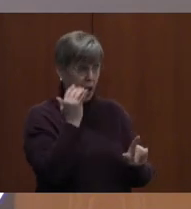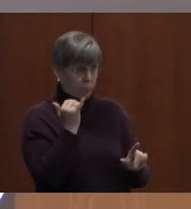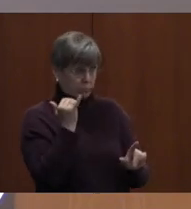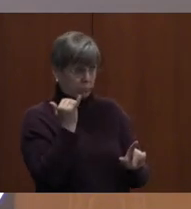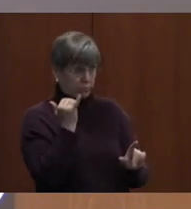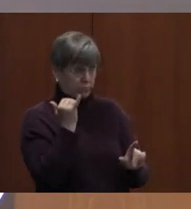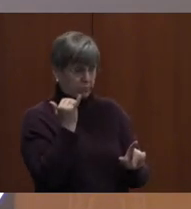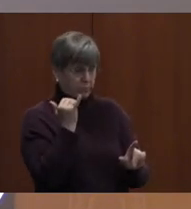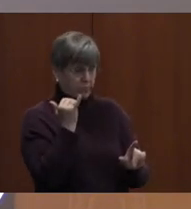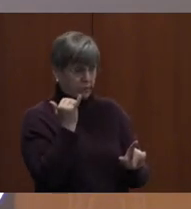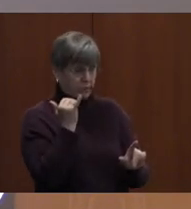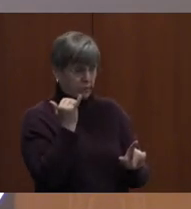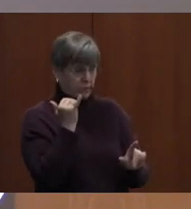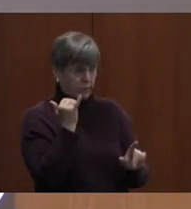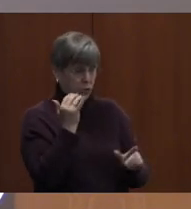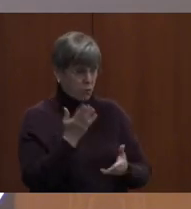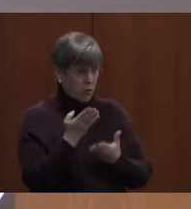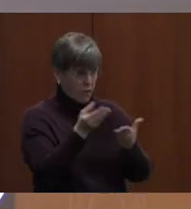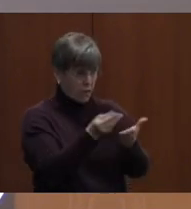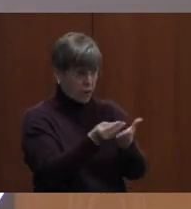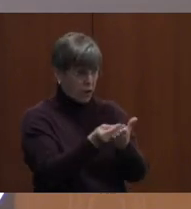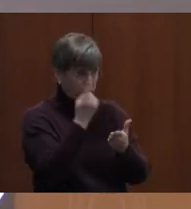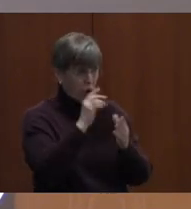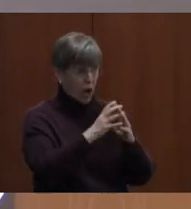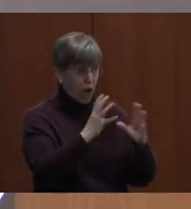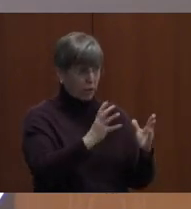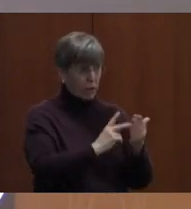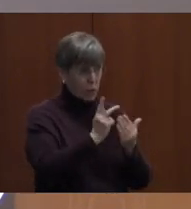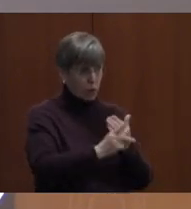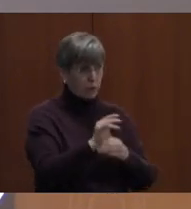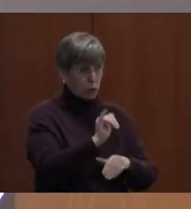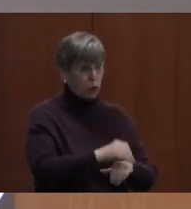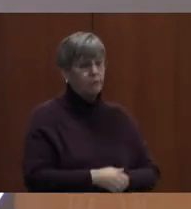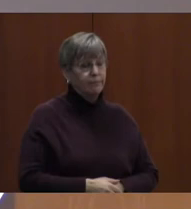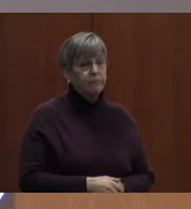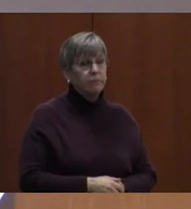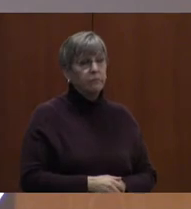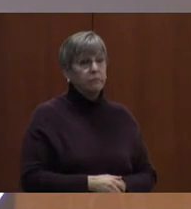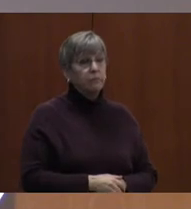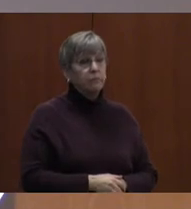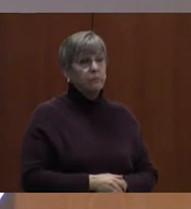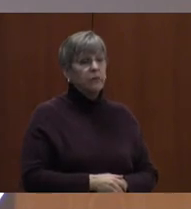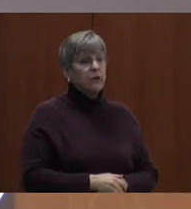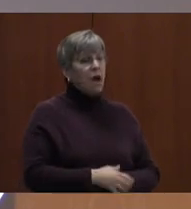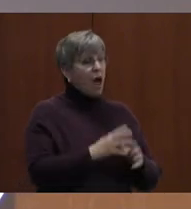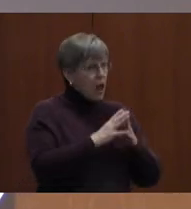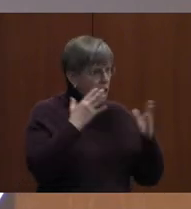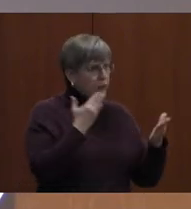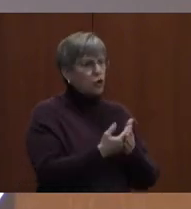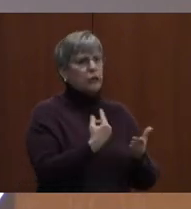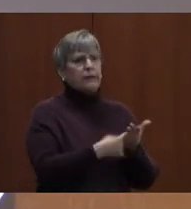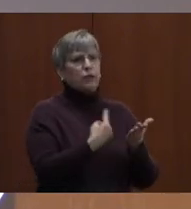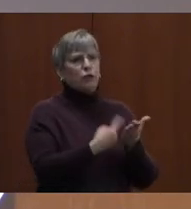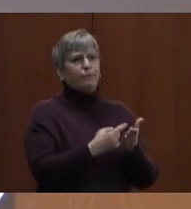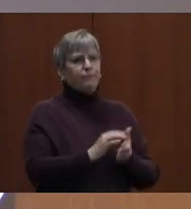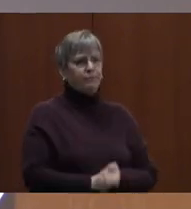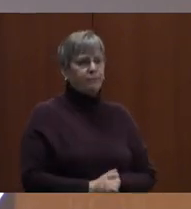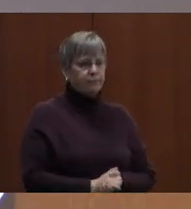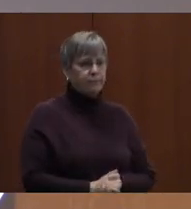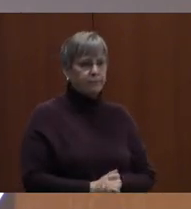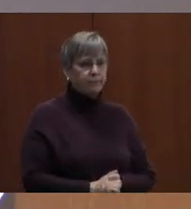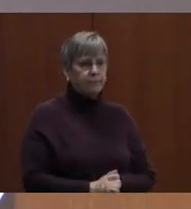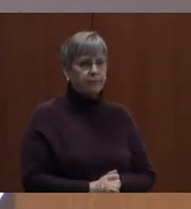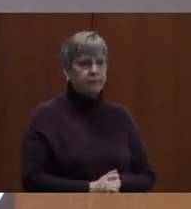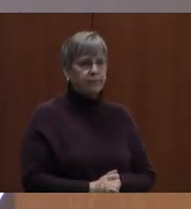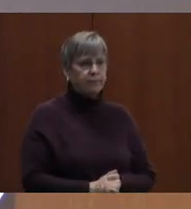fund a lot of these initiatives as well. So I had a lot of good discussion, and then